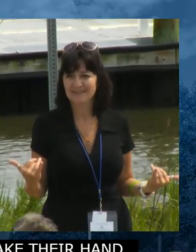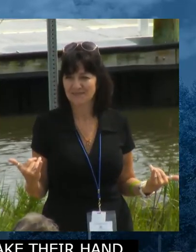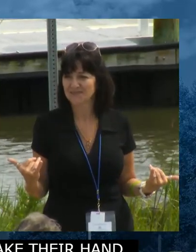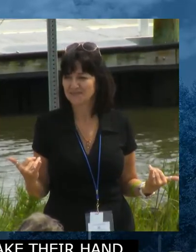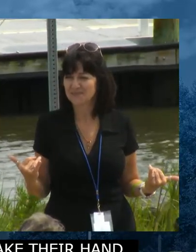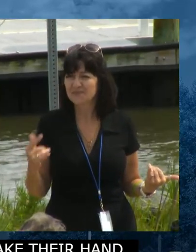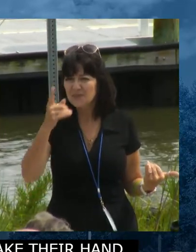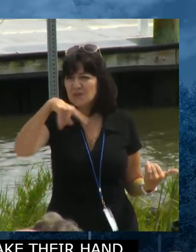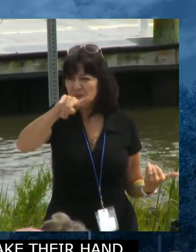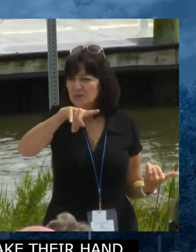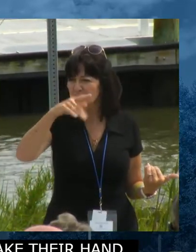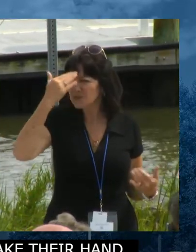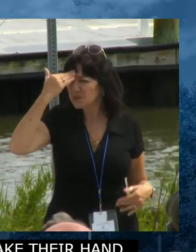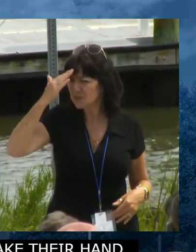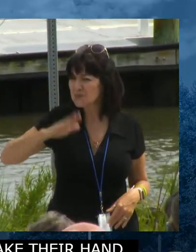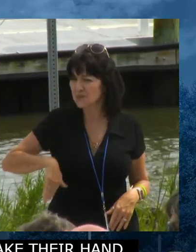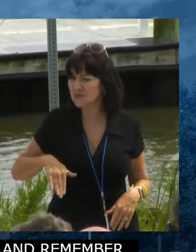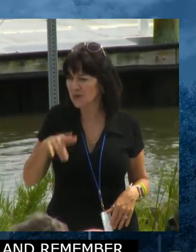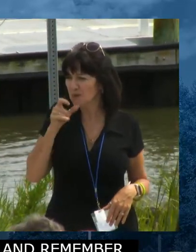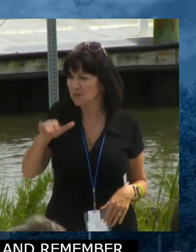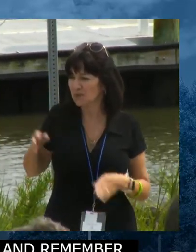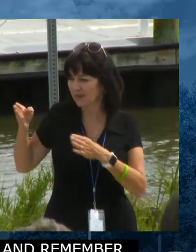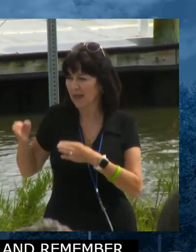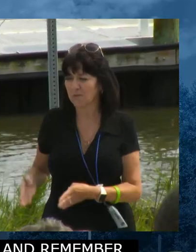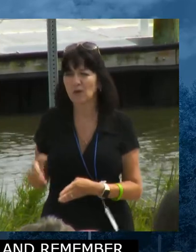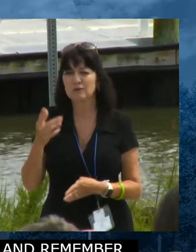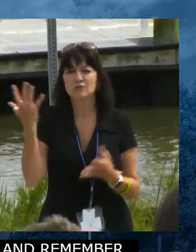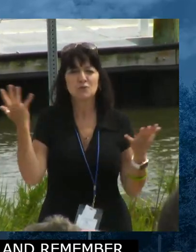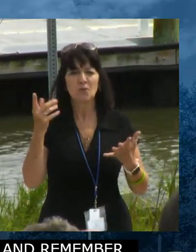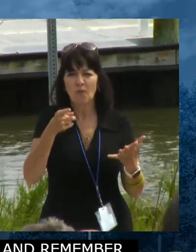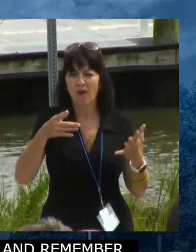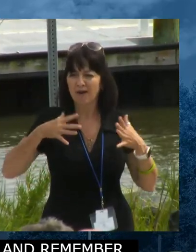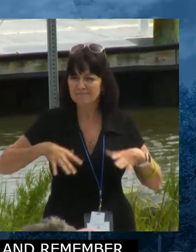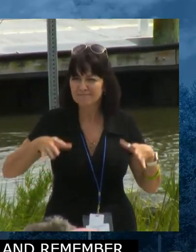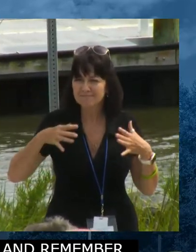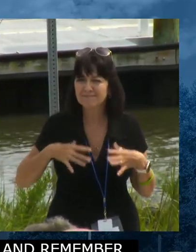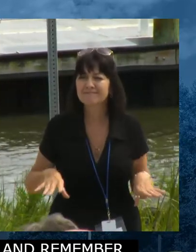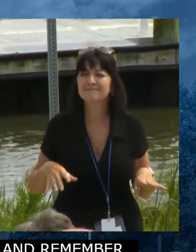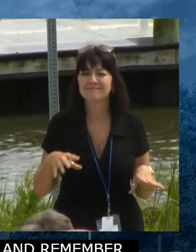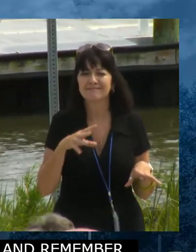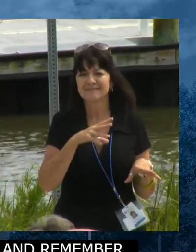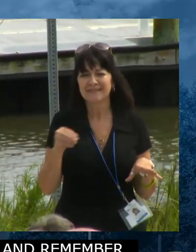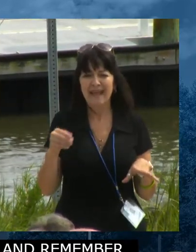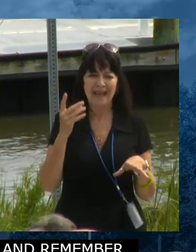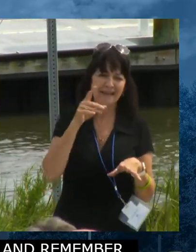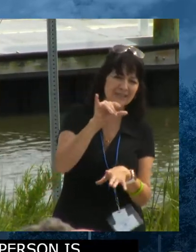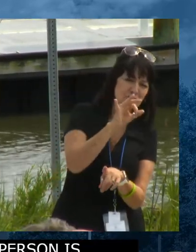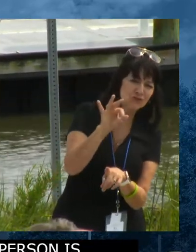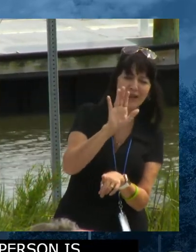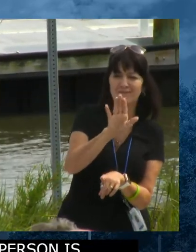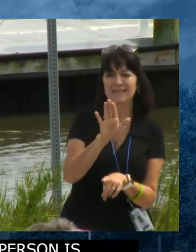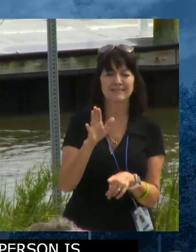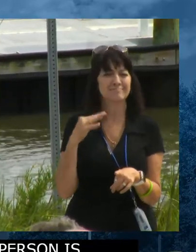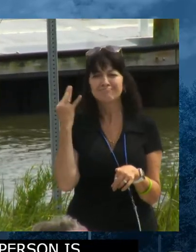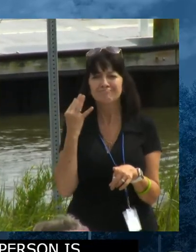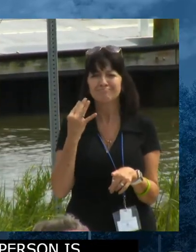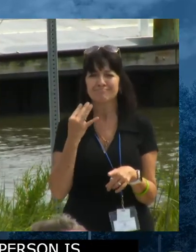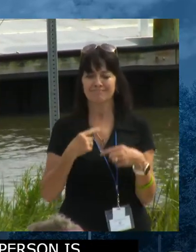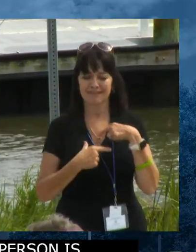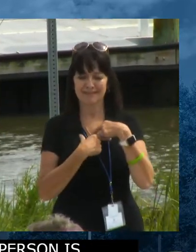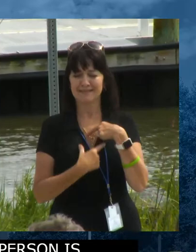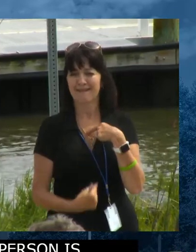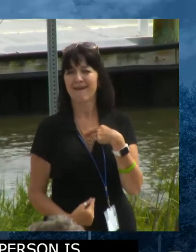You know who that person is today and what they wore and Jeff's crazy tie. You have to remember this moment today.